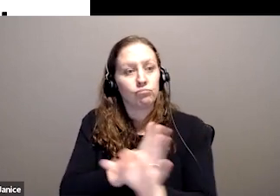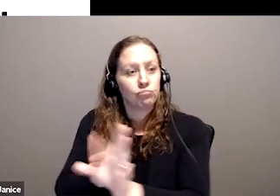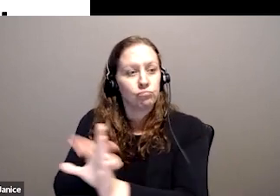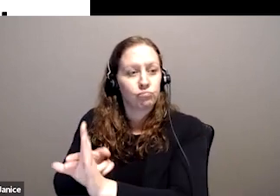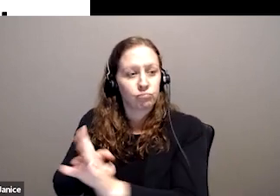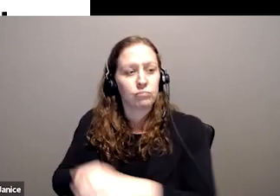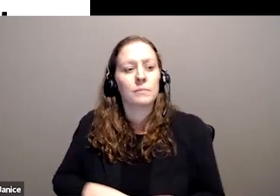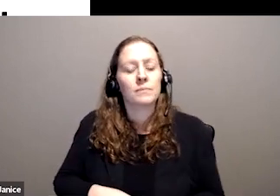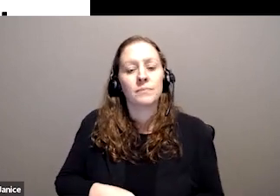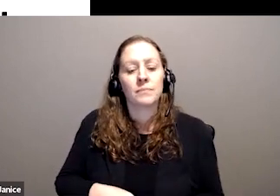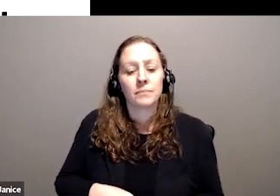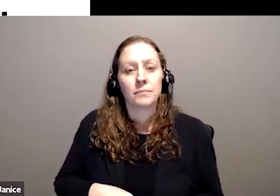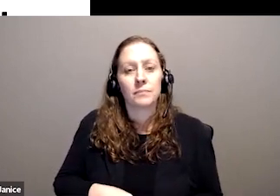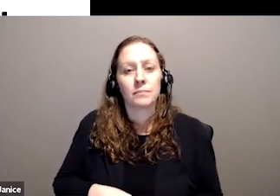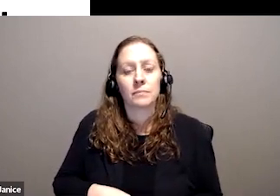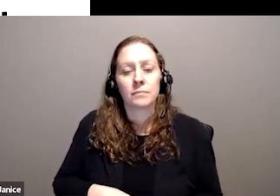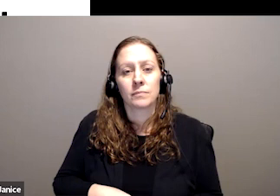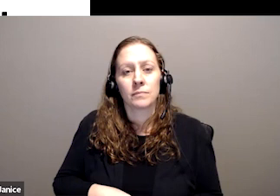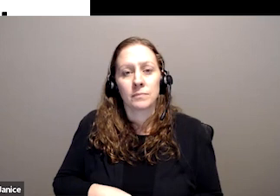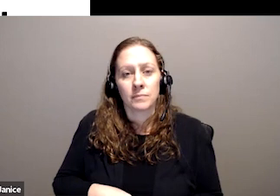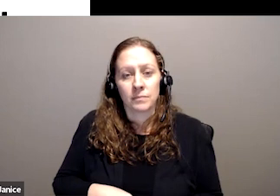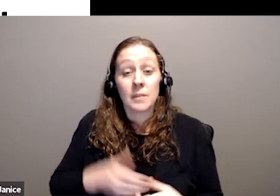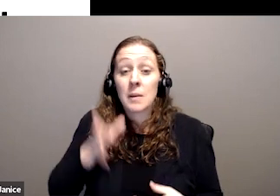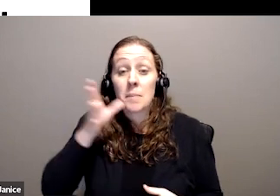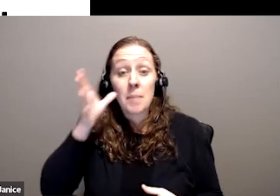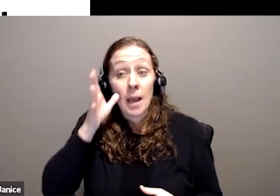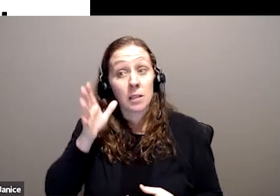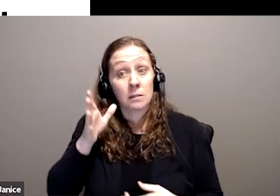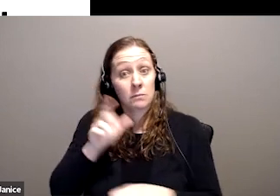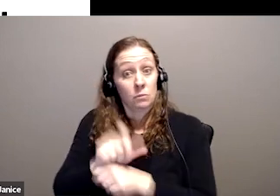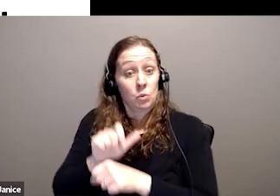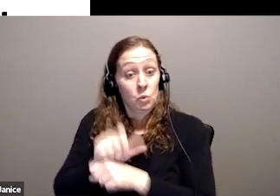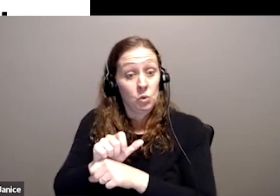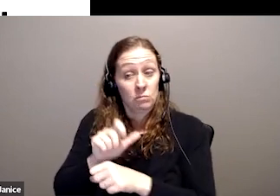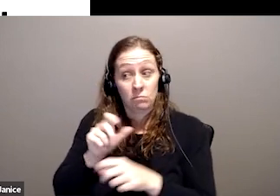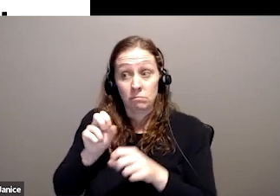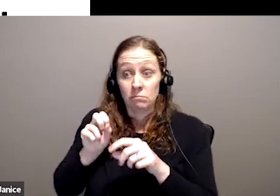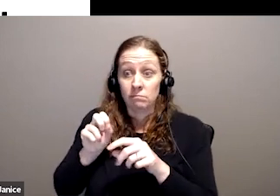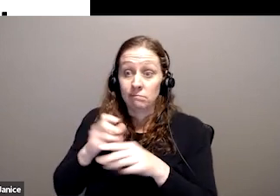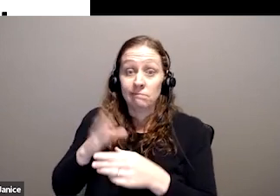improved employment outcomes for parents, and